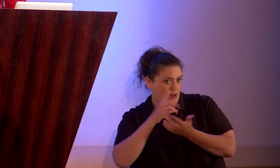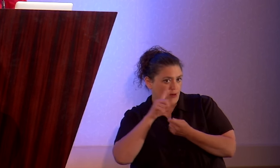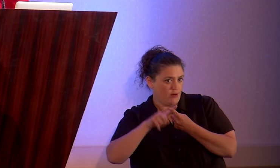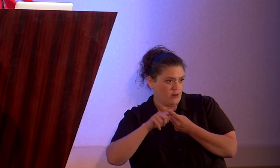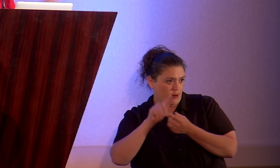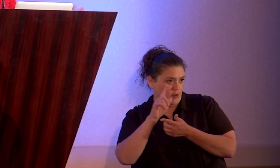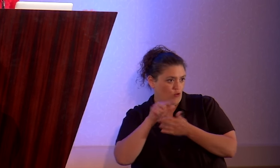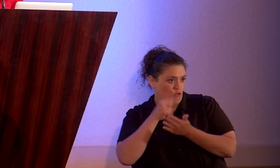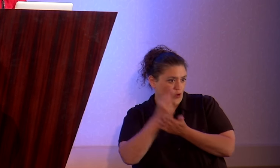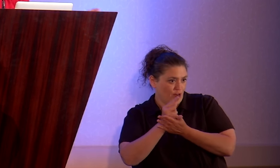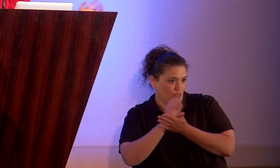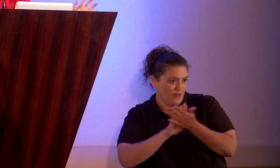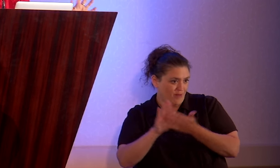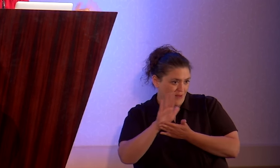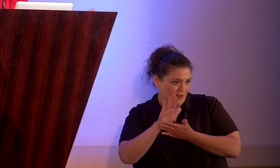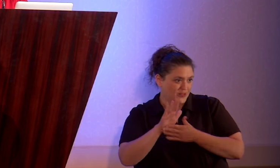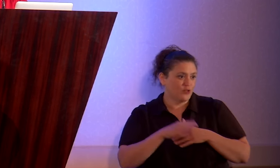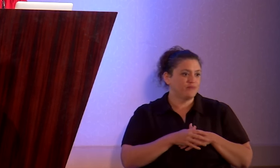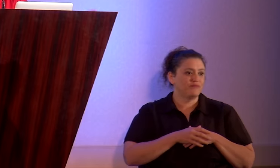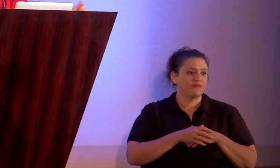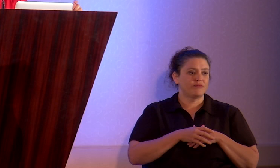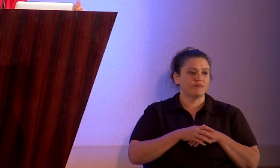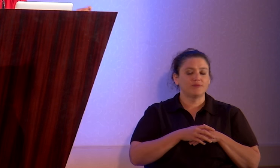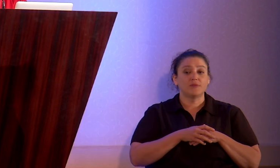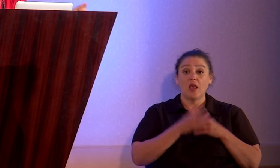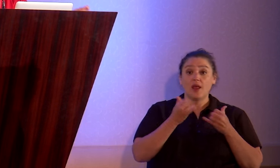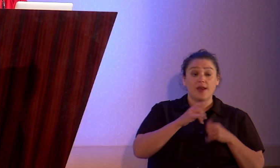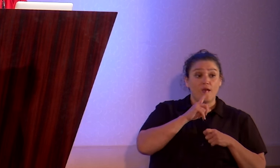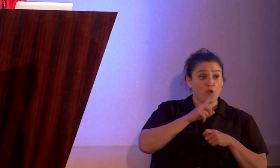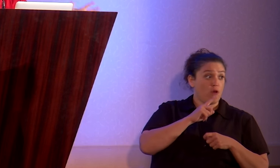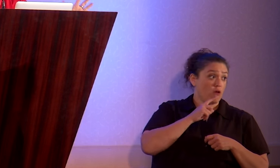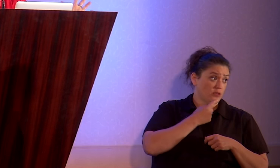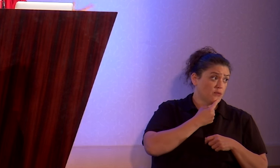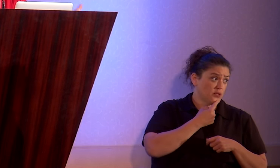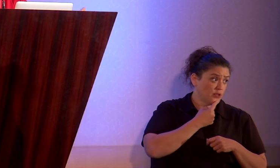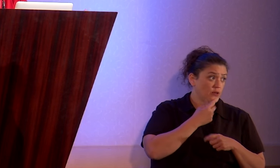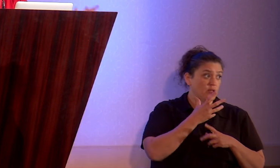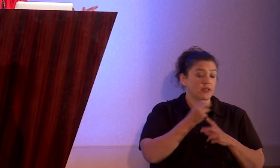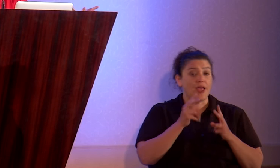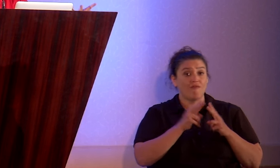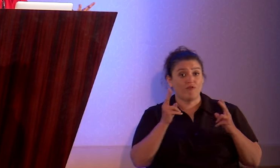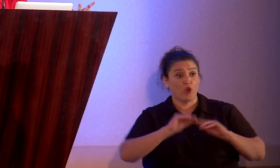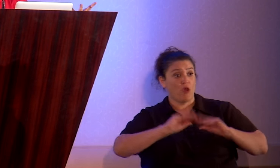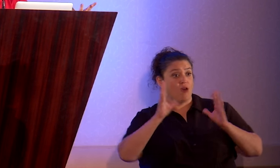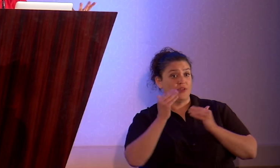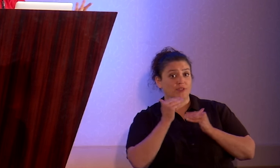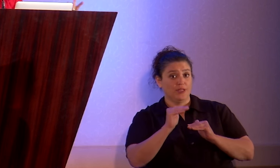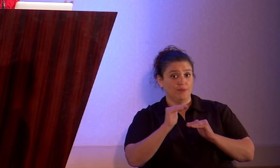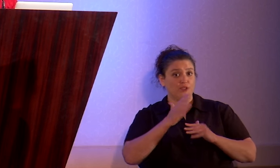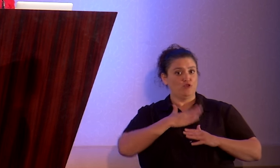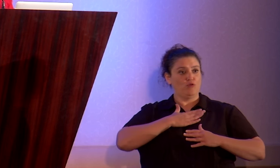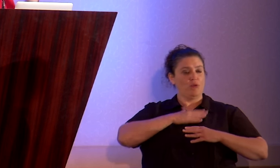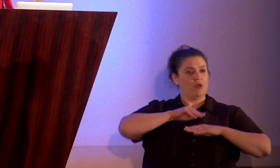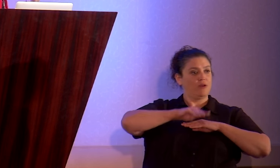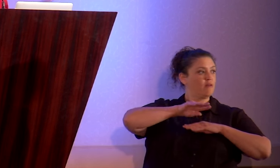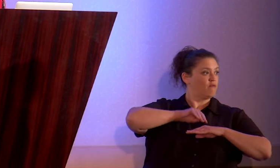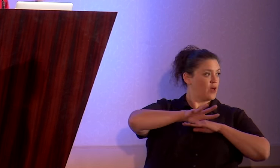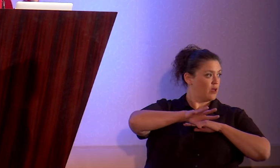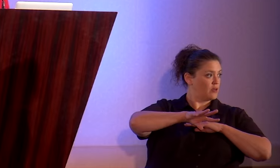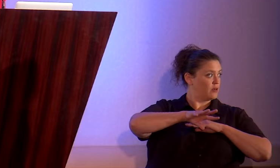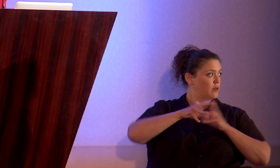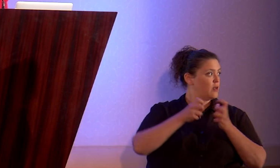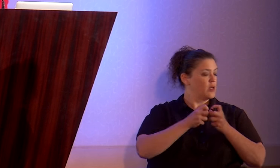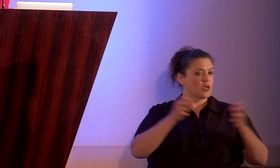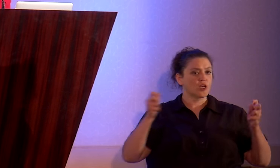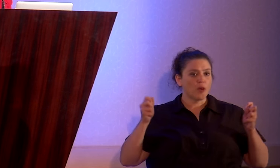college. Now, there are some serious and very obvious limits to this advice. Coming out